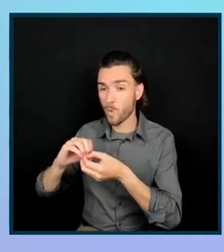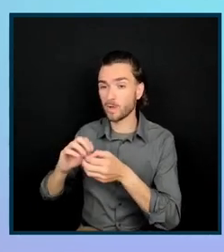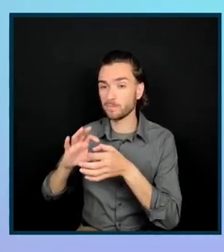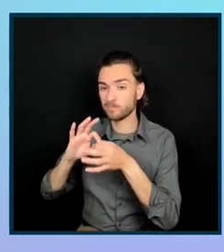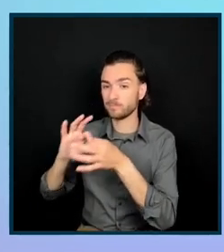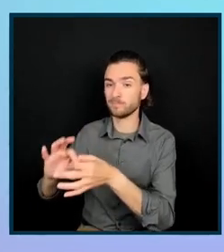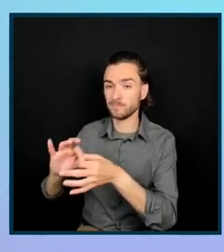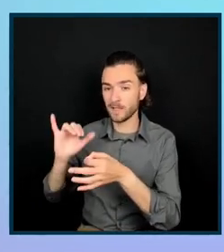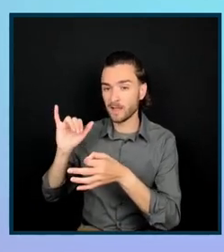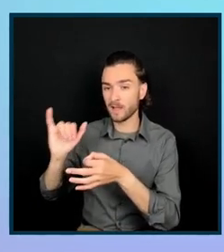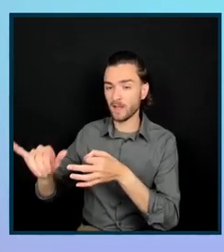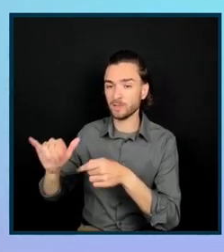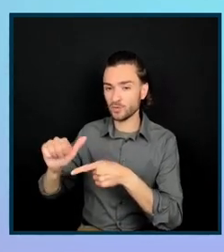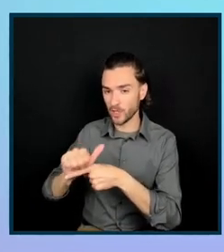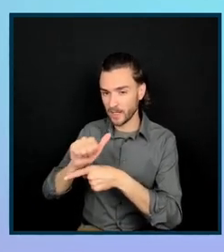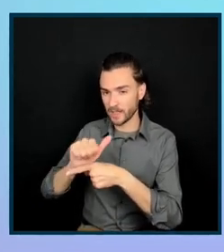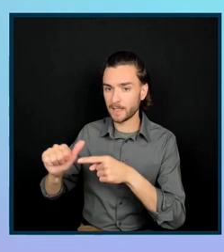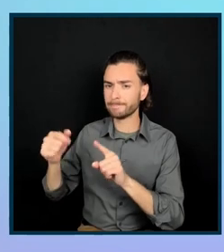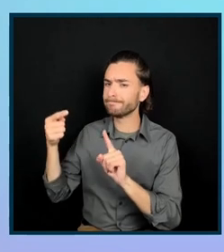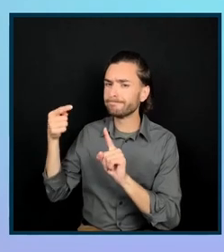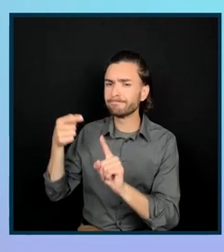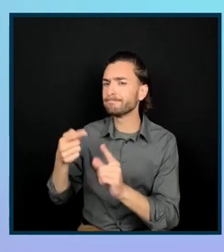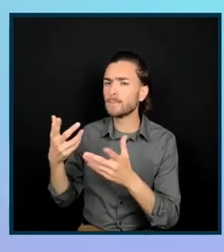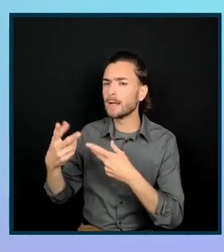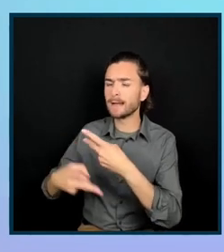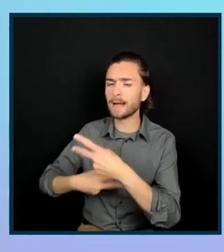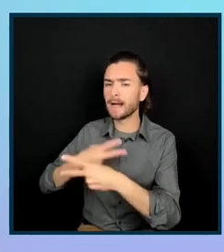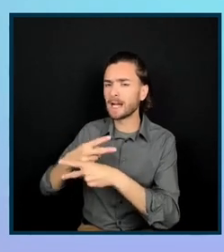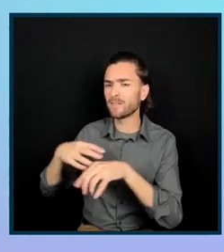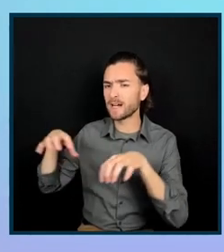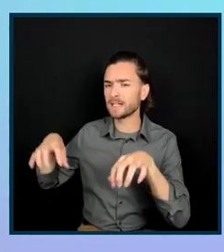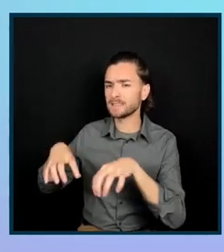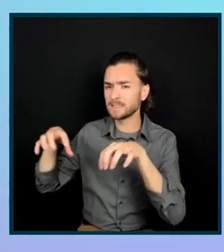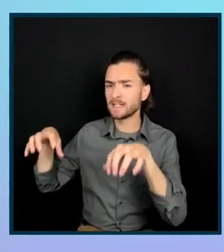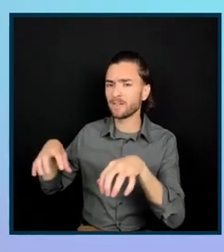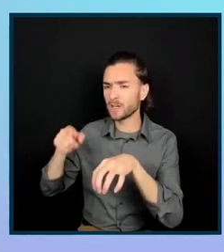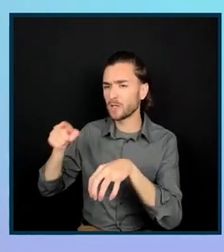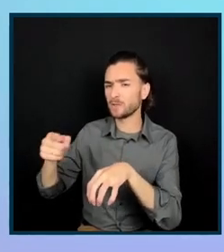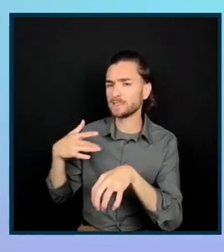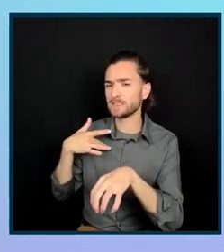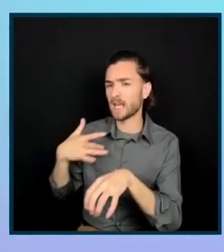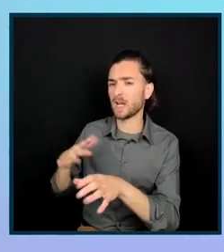and specifically, what are some of the activities that are included in the workshops?